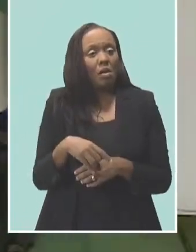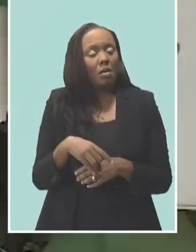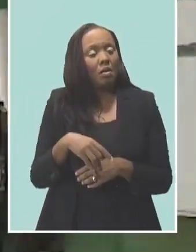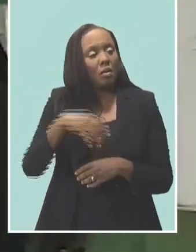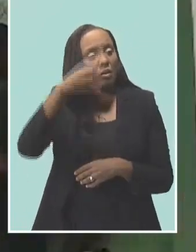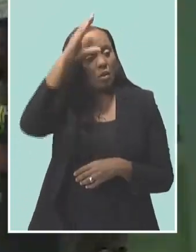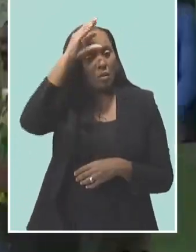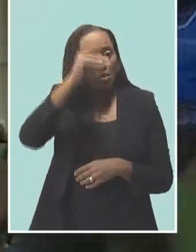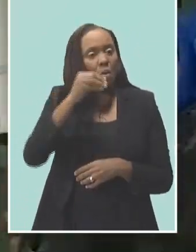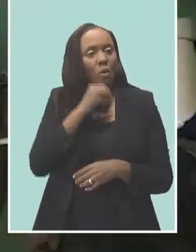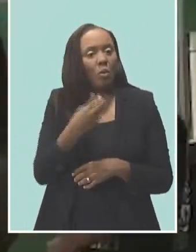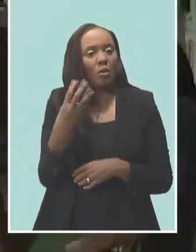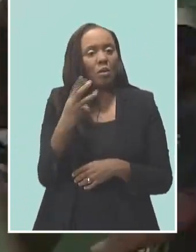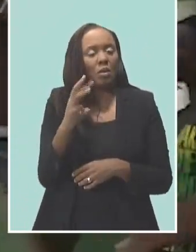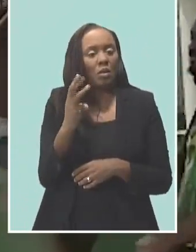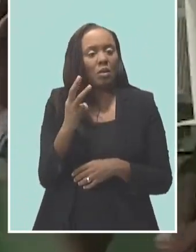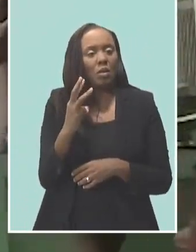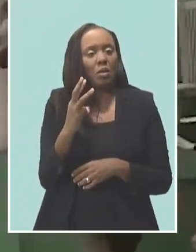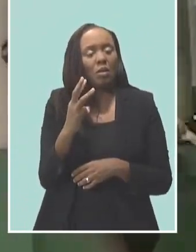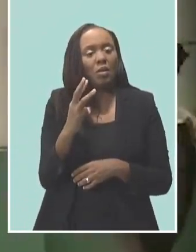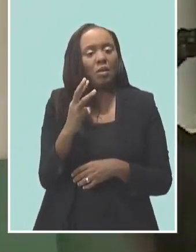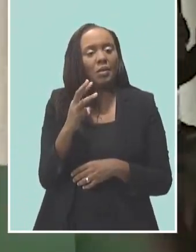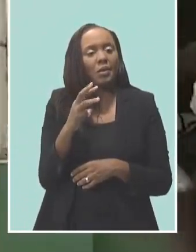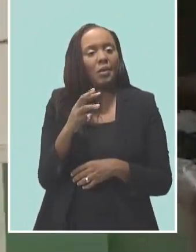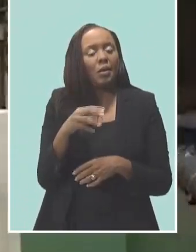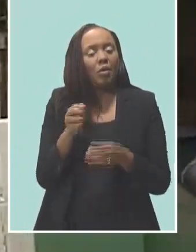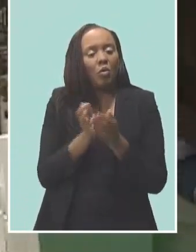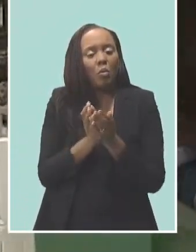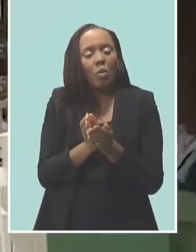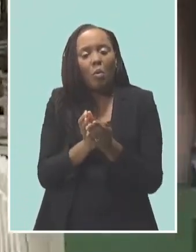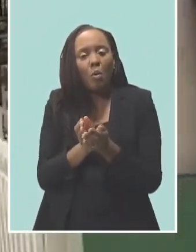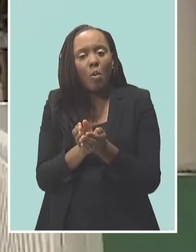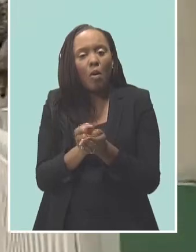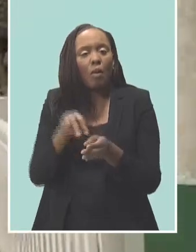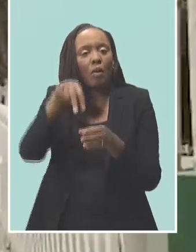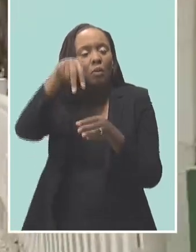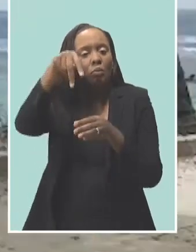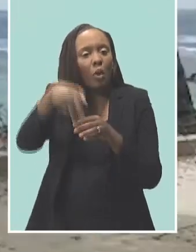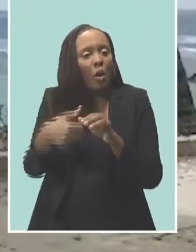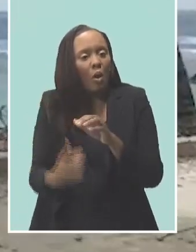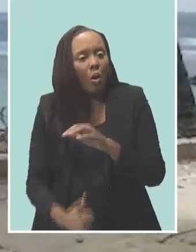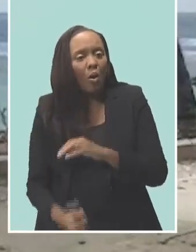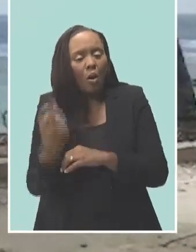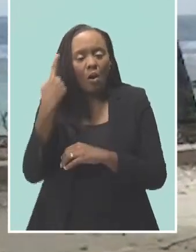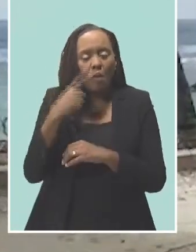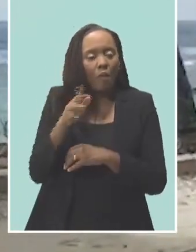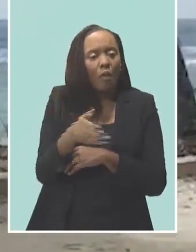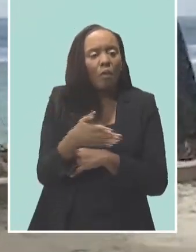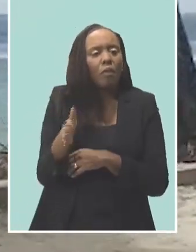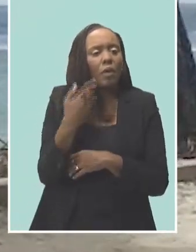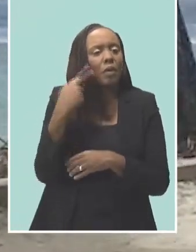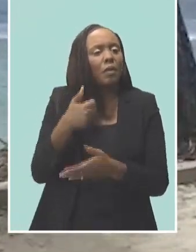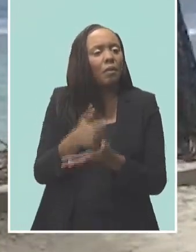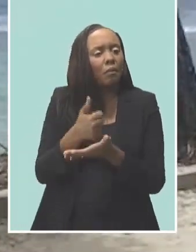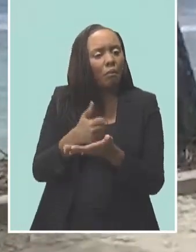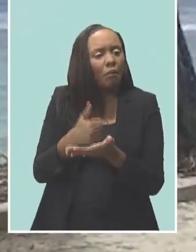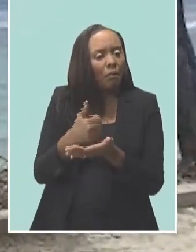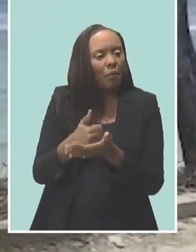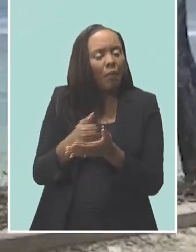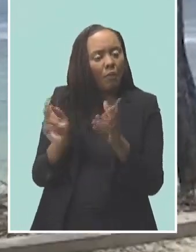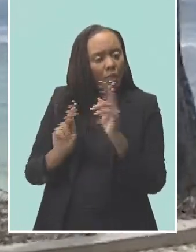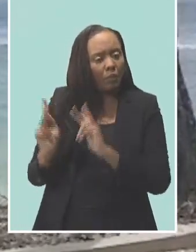heading out on a small boat to dive for fish to give to the less fortunate. Master Chief Petty Officer Malcolm Thompson says